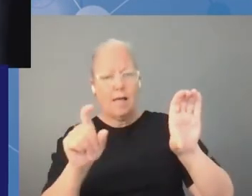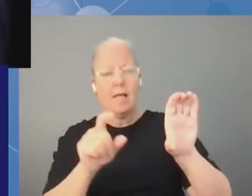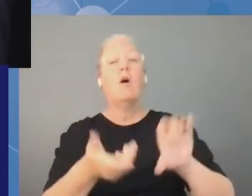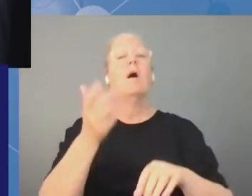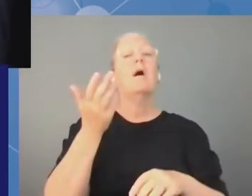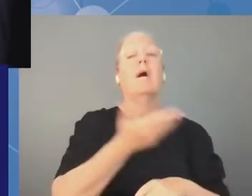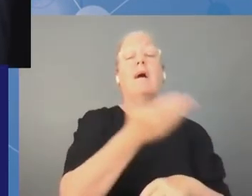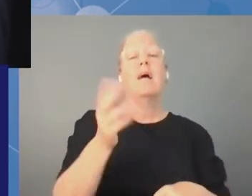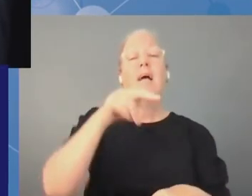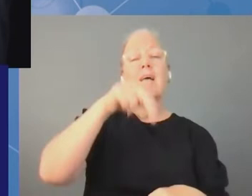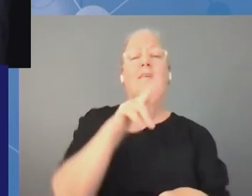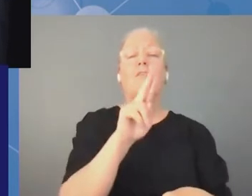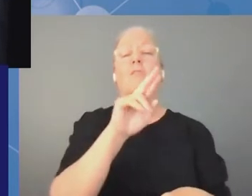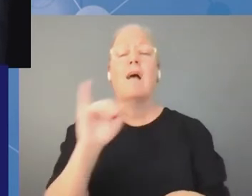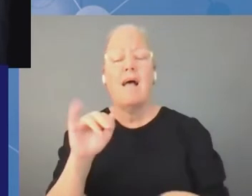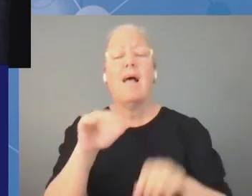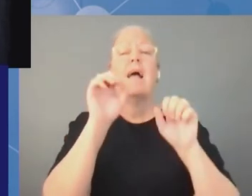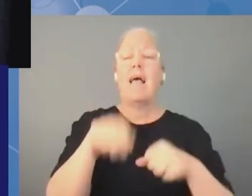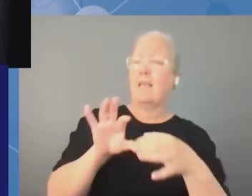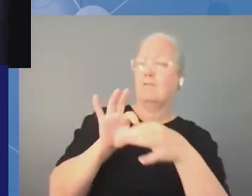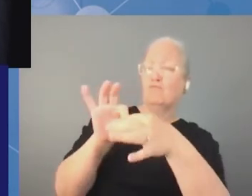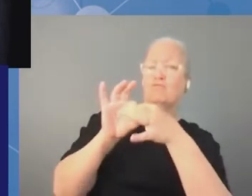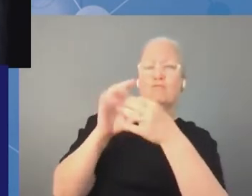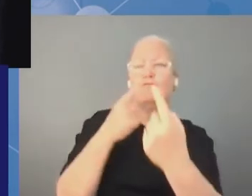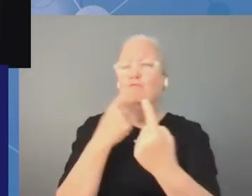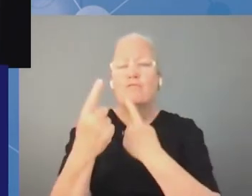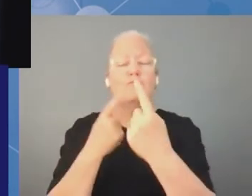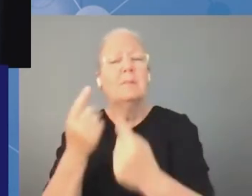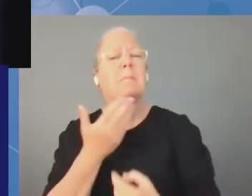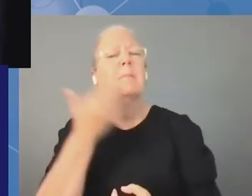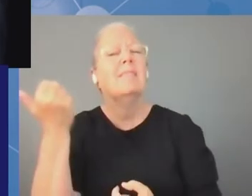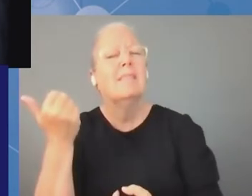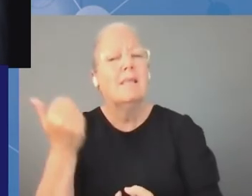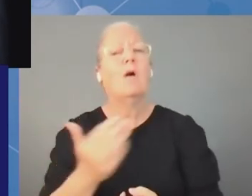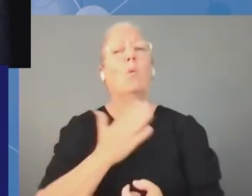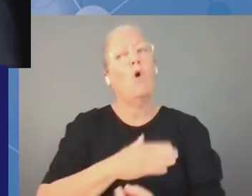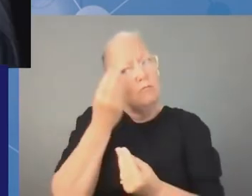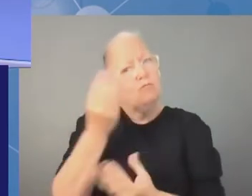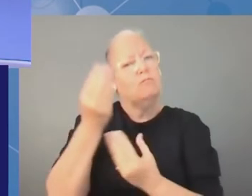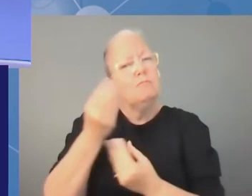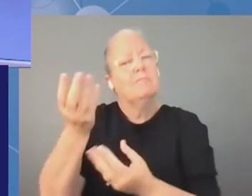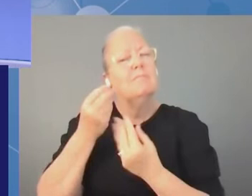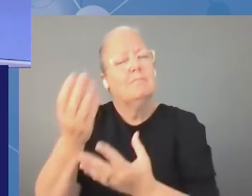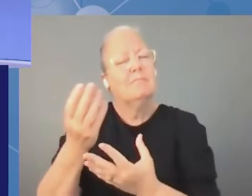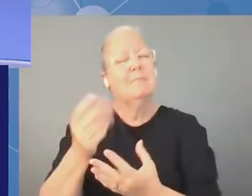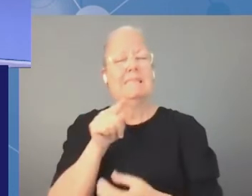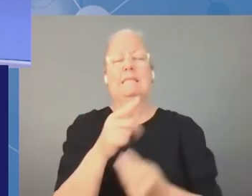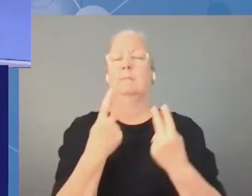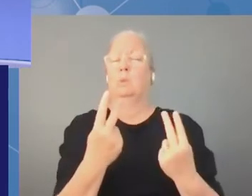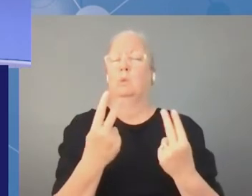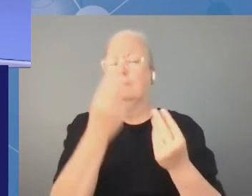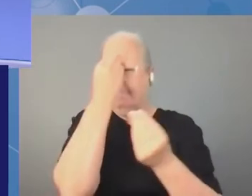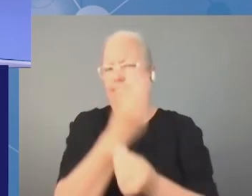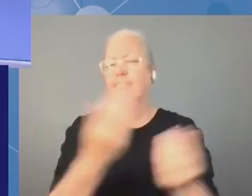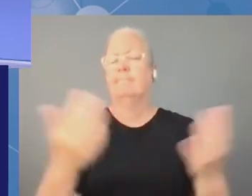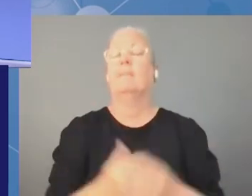engage their mps um better and keep them informed in the in the process thank you very much thank you for your